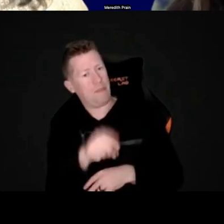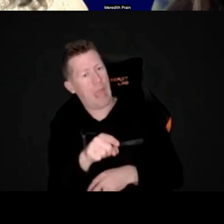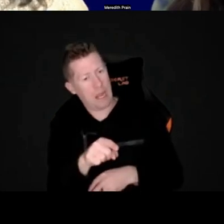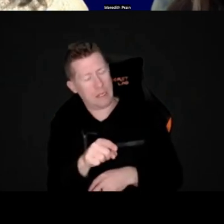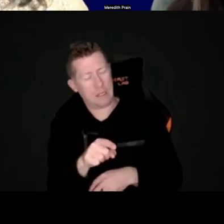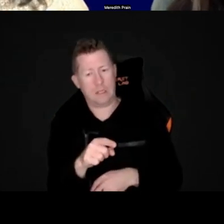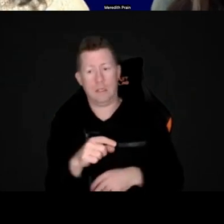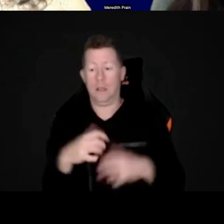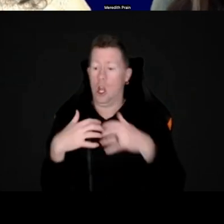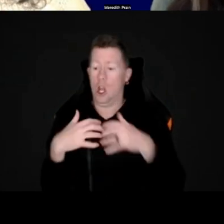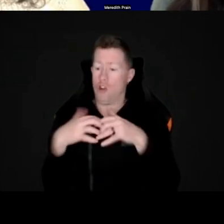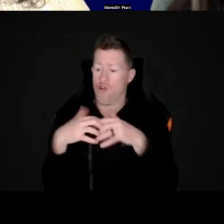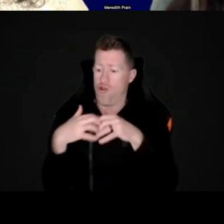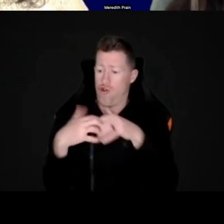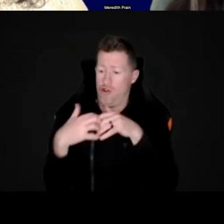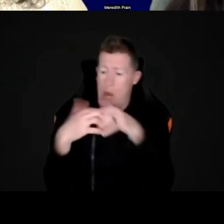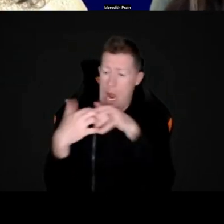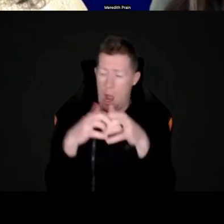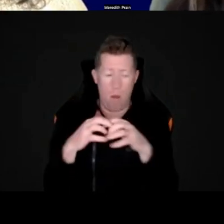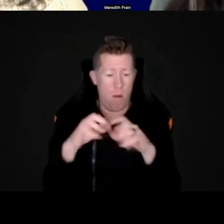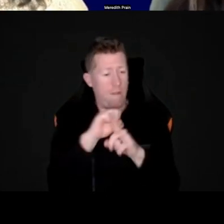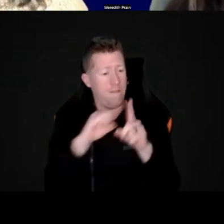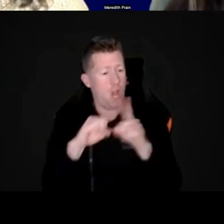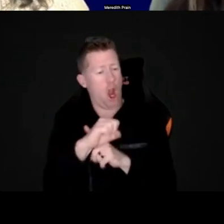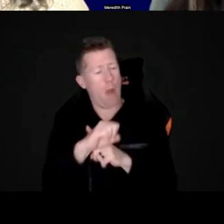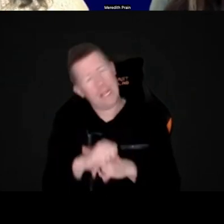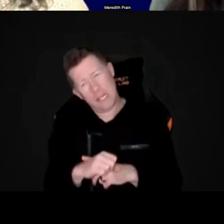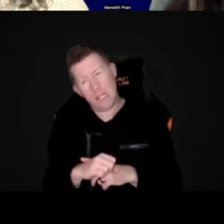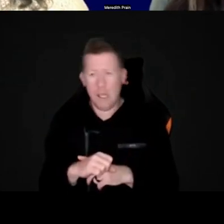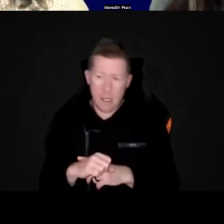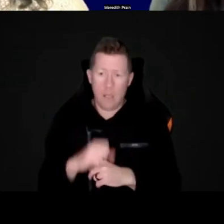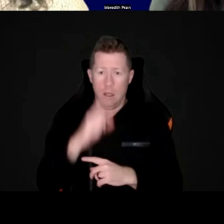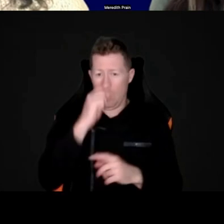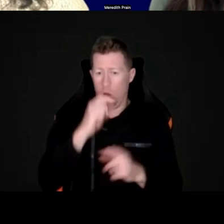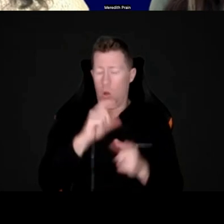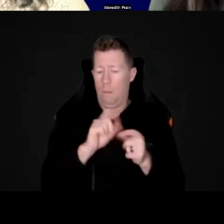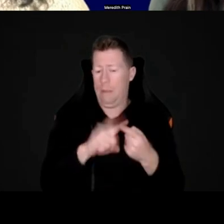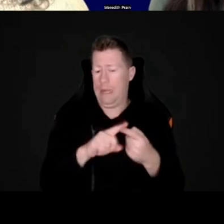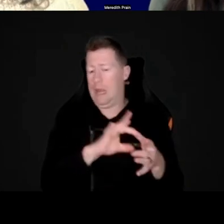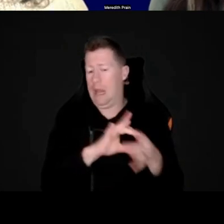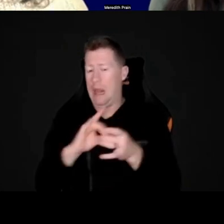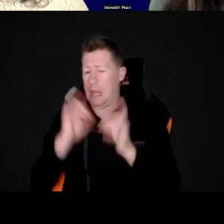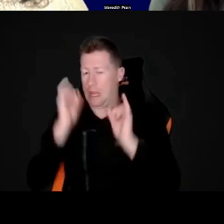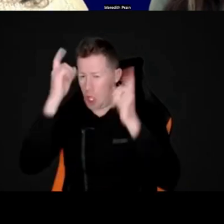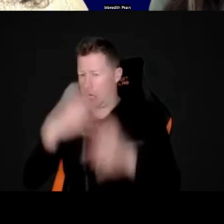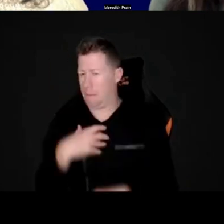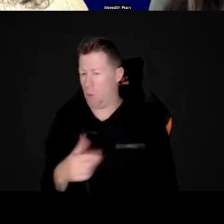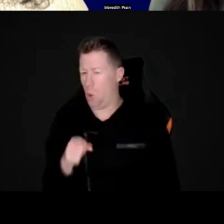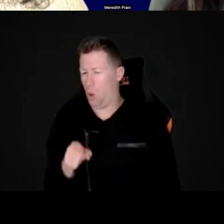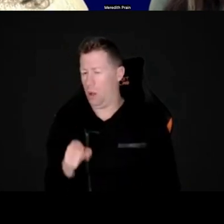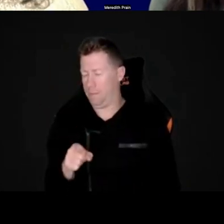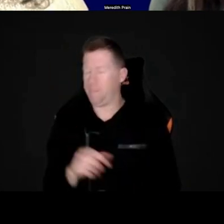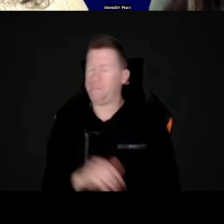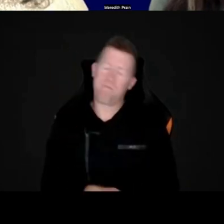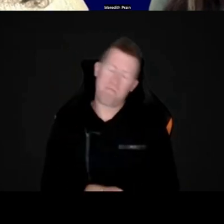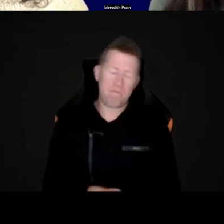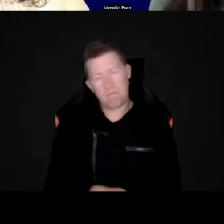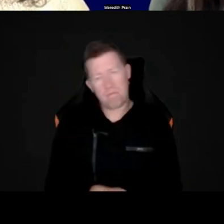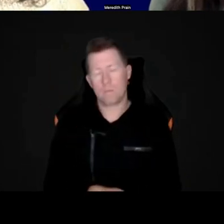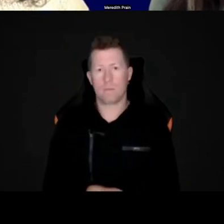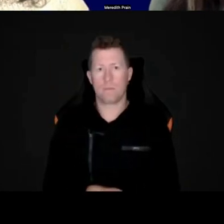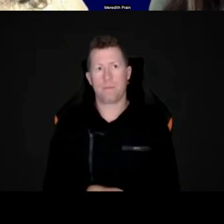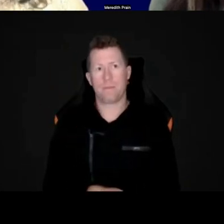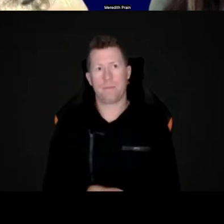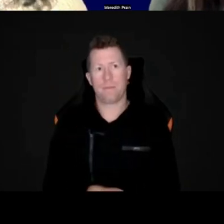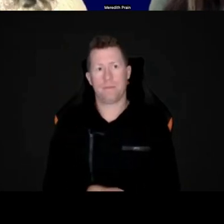in crowded environments, again, um, I think could be potentially linked to the anxiety. Um, I, I don't